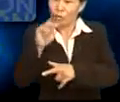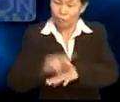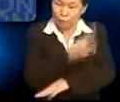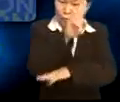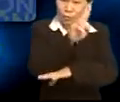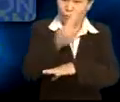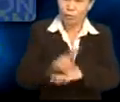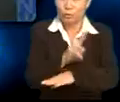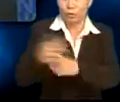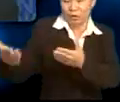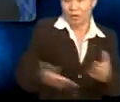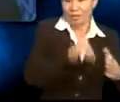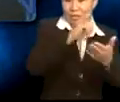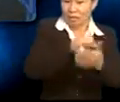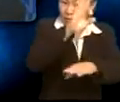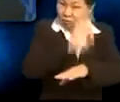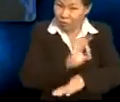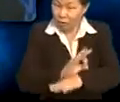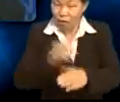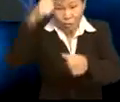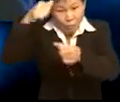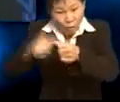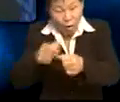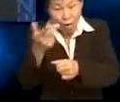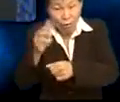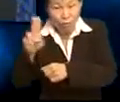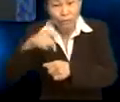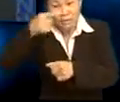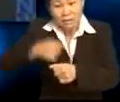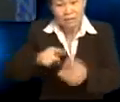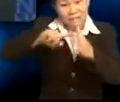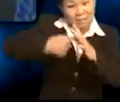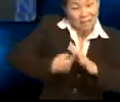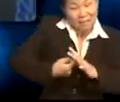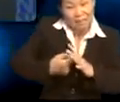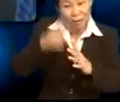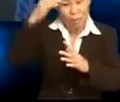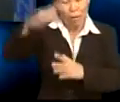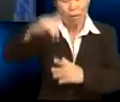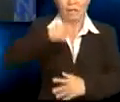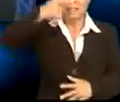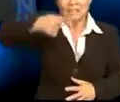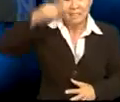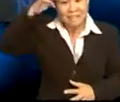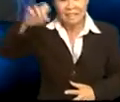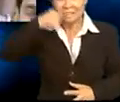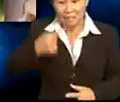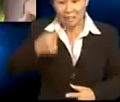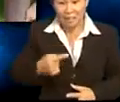use to carry out those functions? Remember what Ramu said when he first saw the boys? He said...